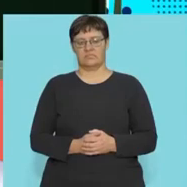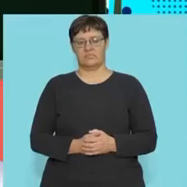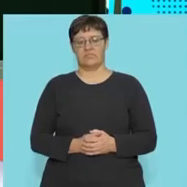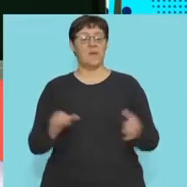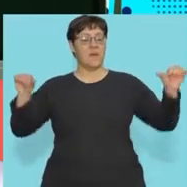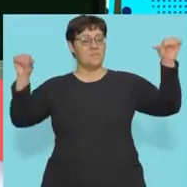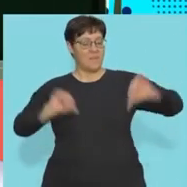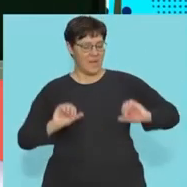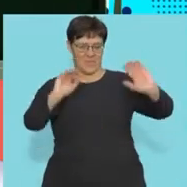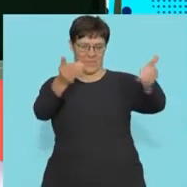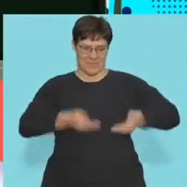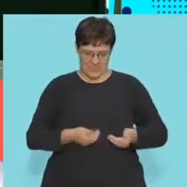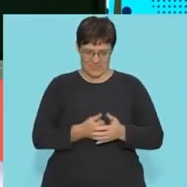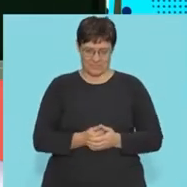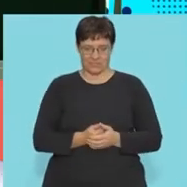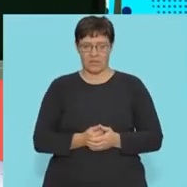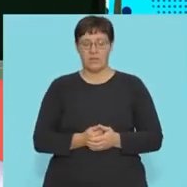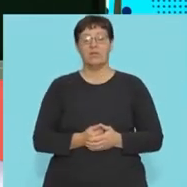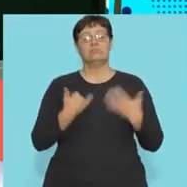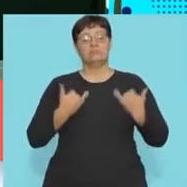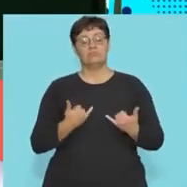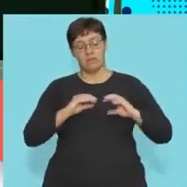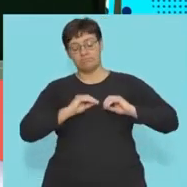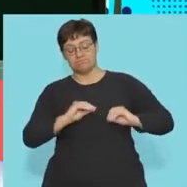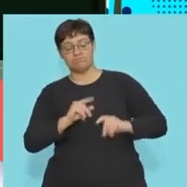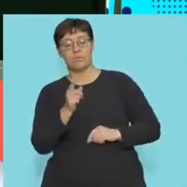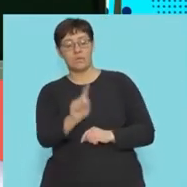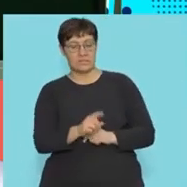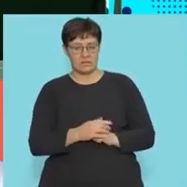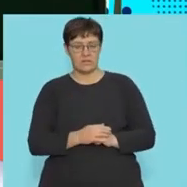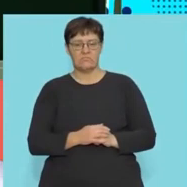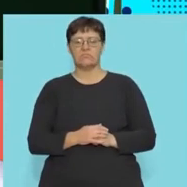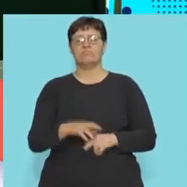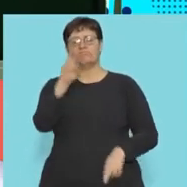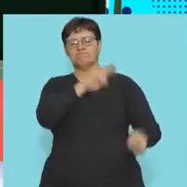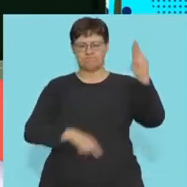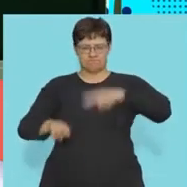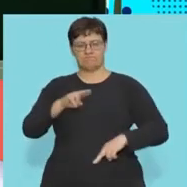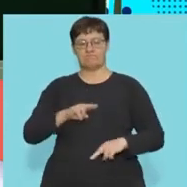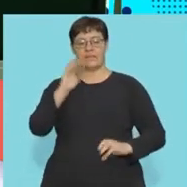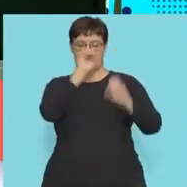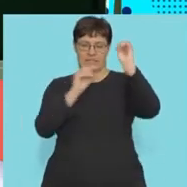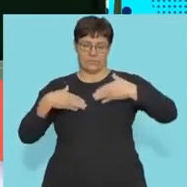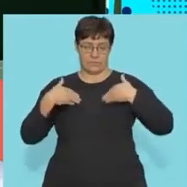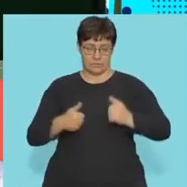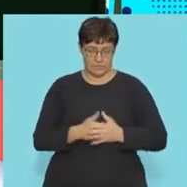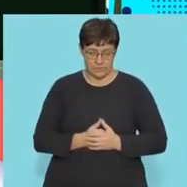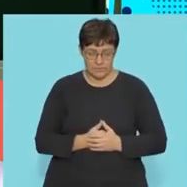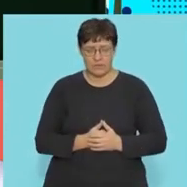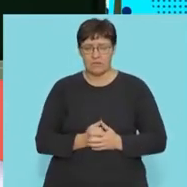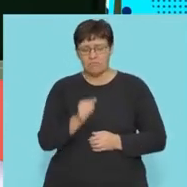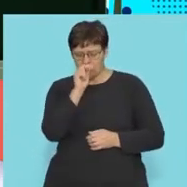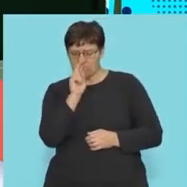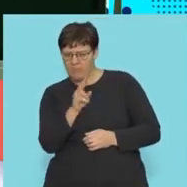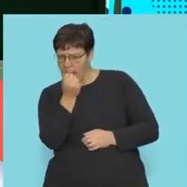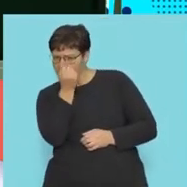Welcome back life science learners. In our segment today we're focusing on the revision of cellular respiration. Let's